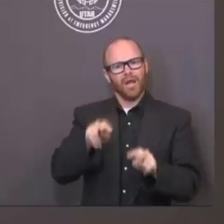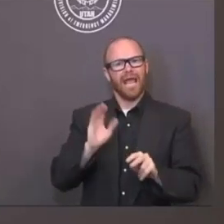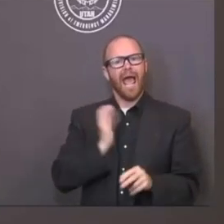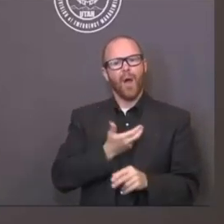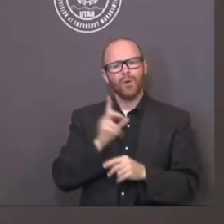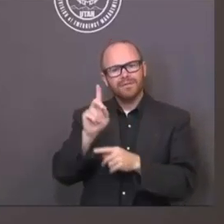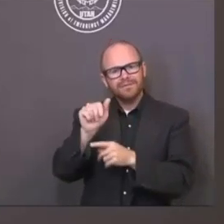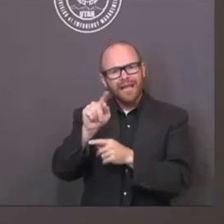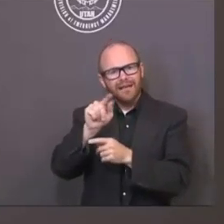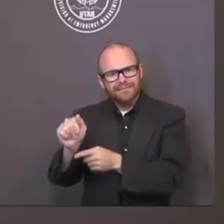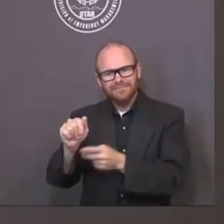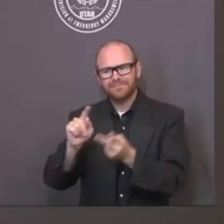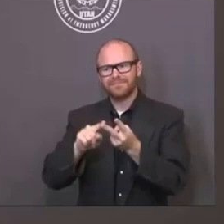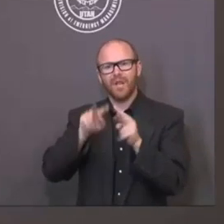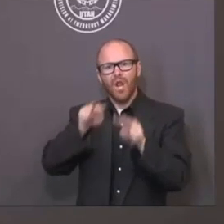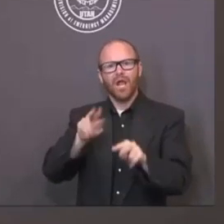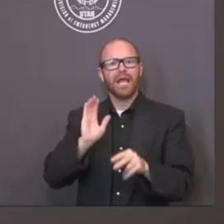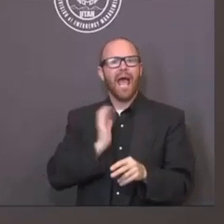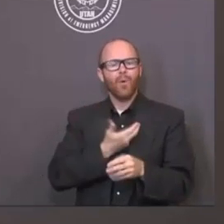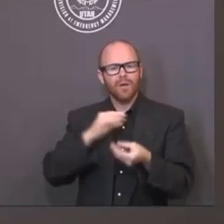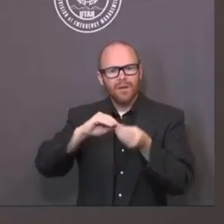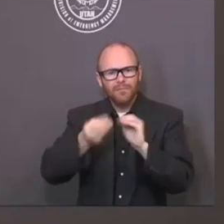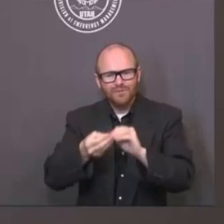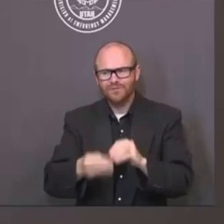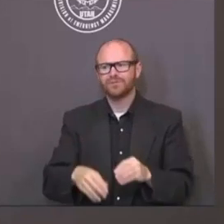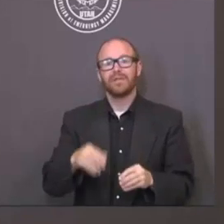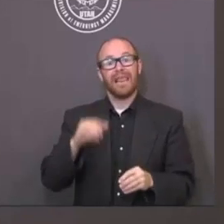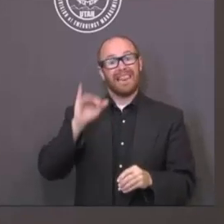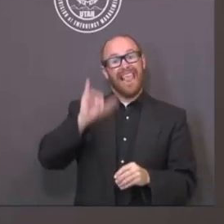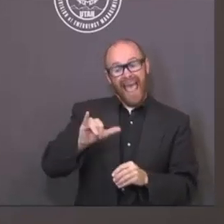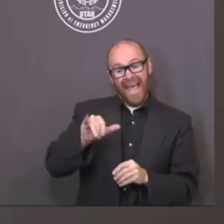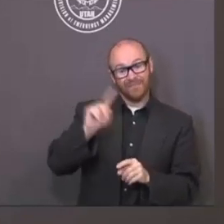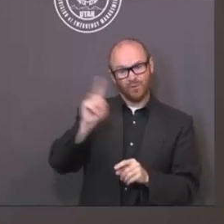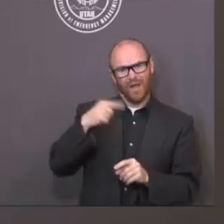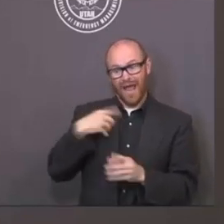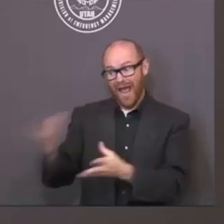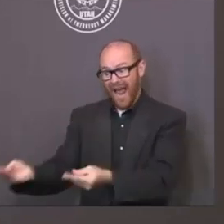the outcomes. And three, what we should be doing about it as policymakers.